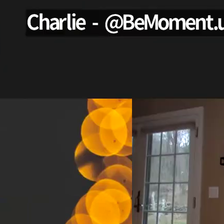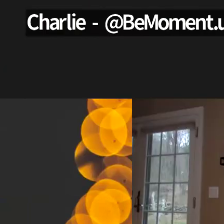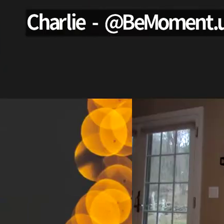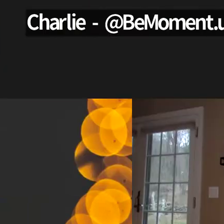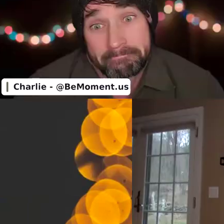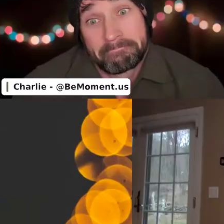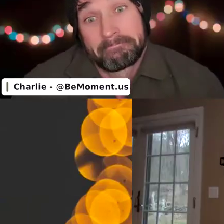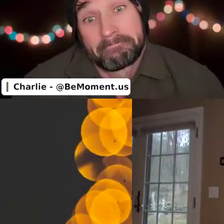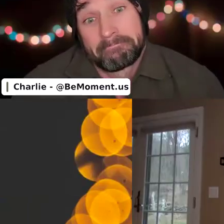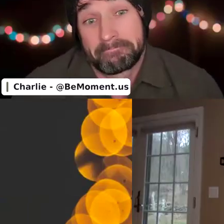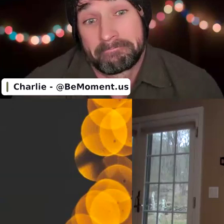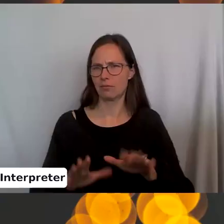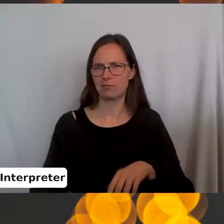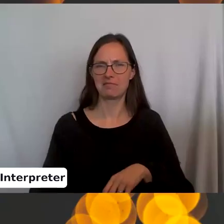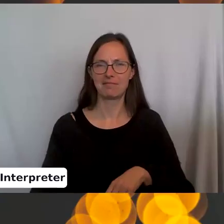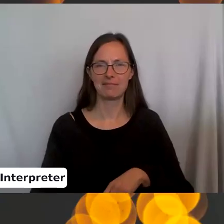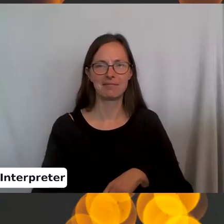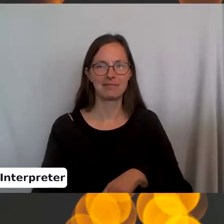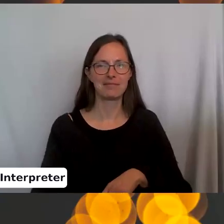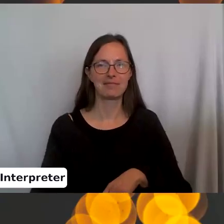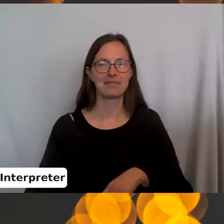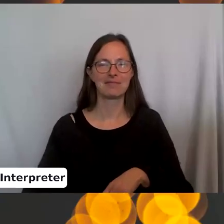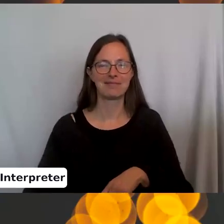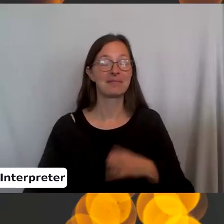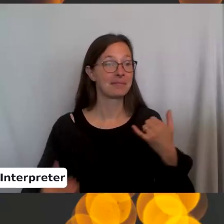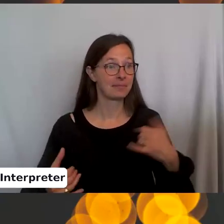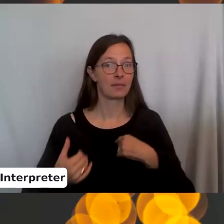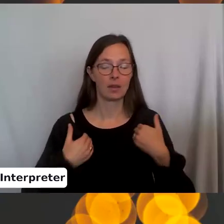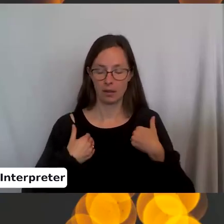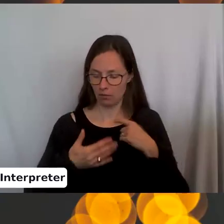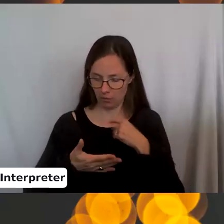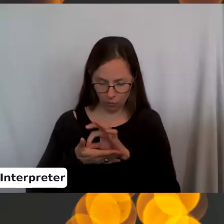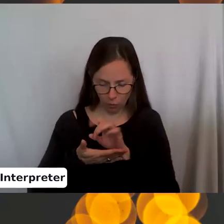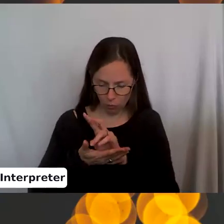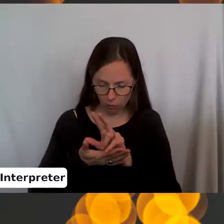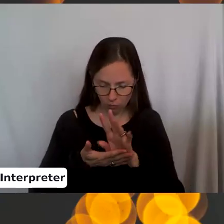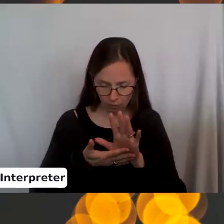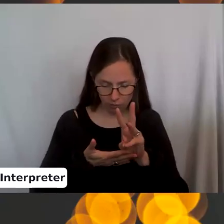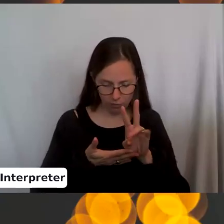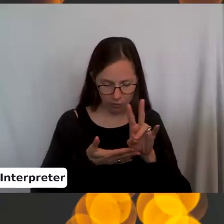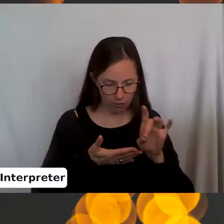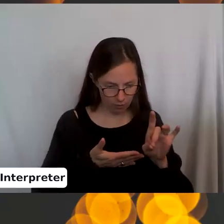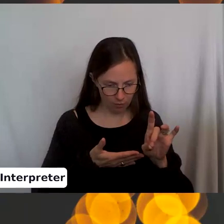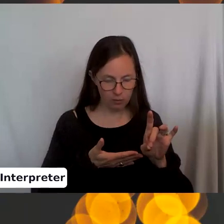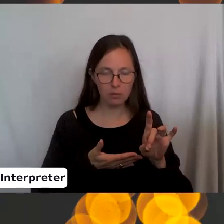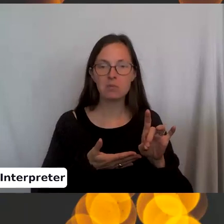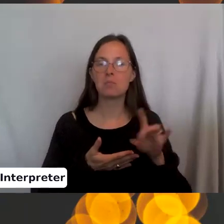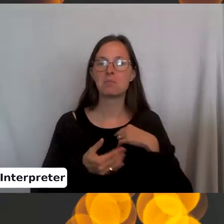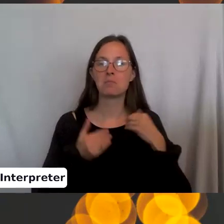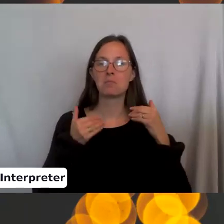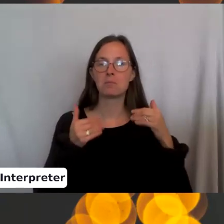not, not so much cheating. All right. So now I have one, two, three, four, five, six, seven, eight. I'm going to do